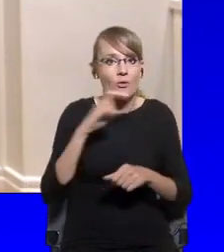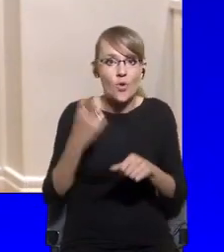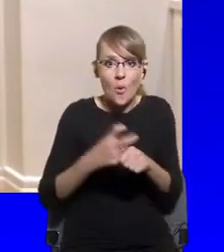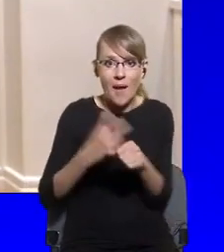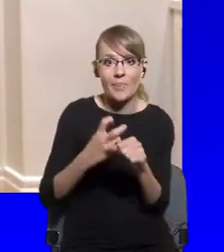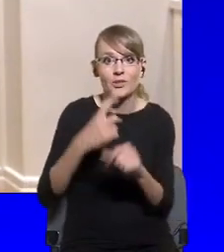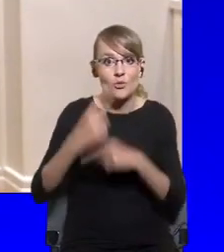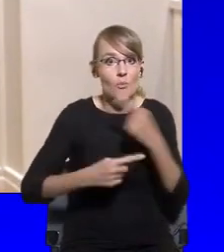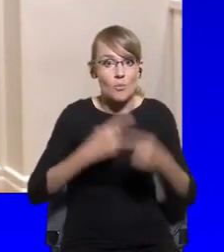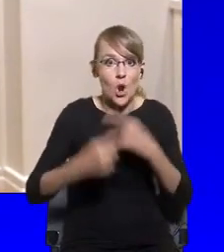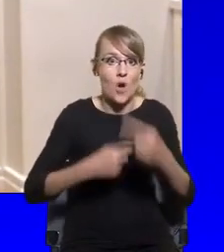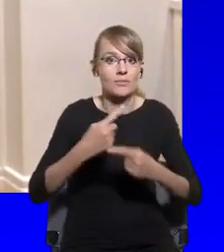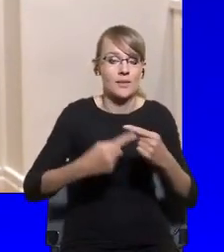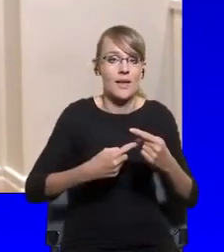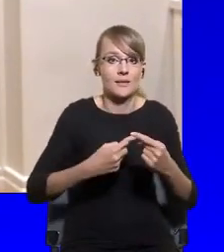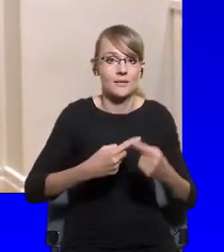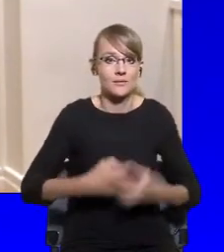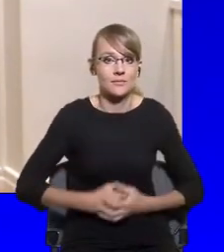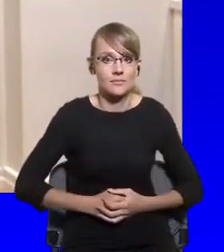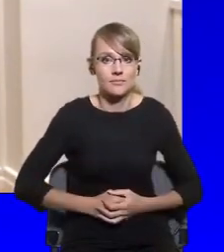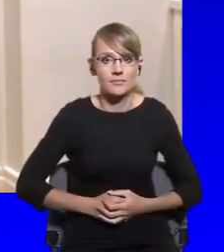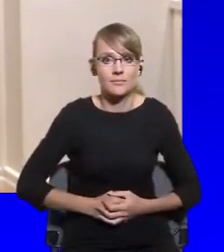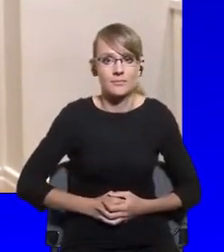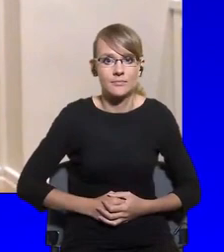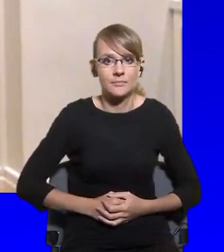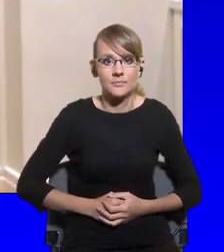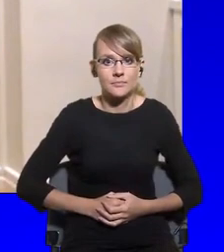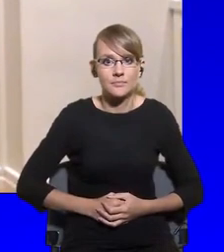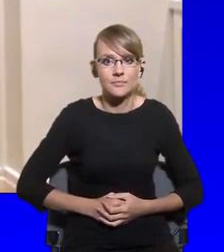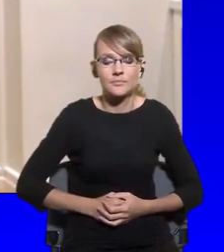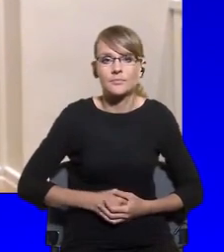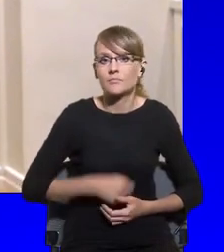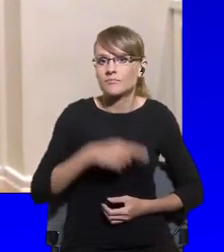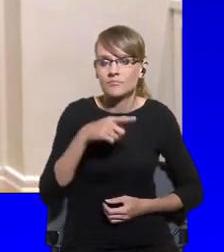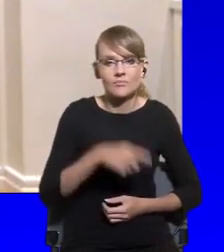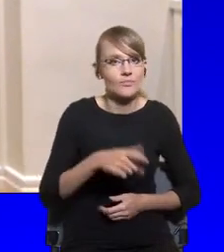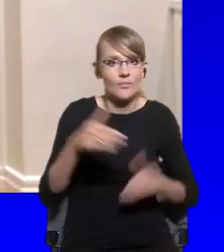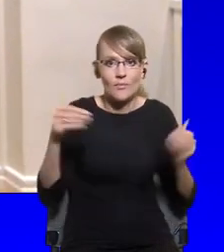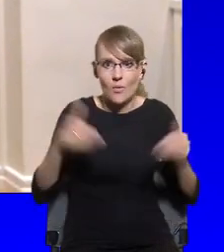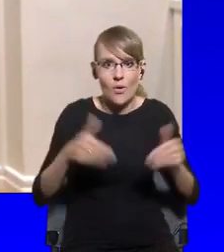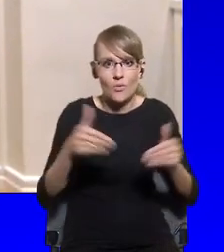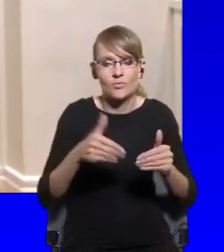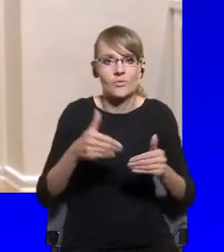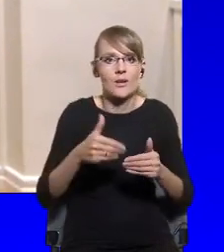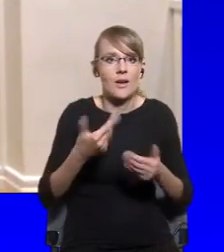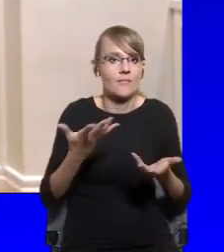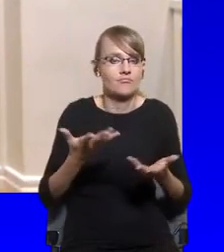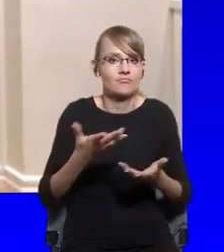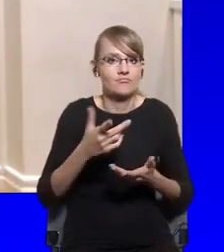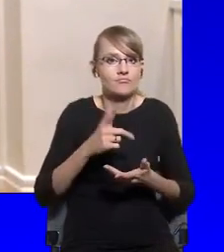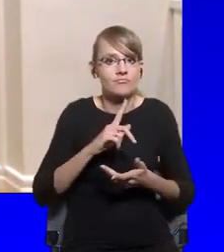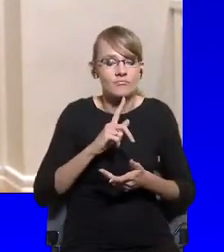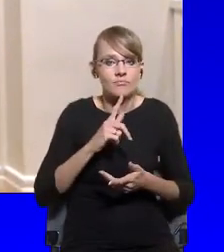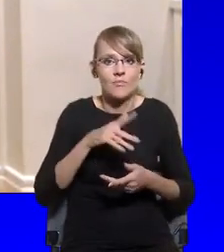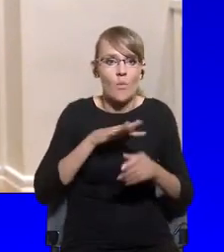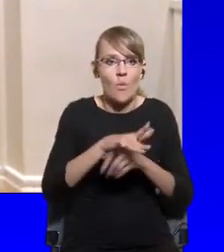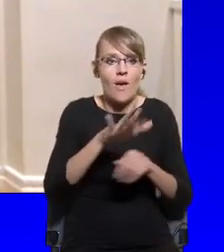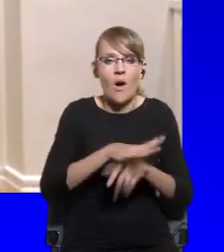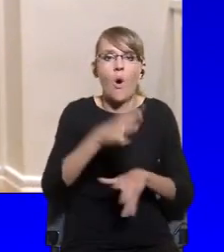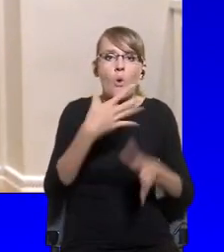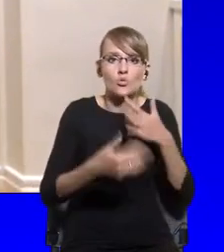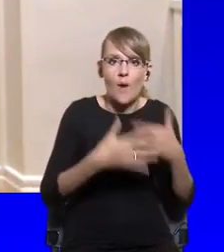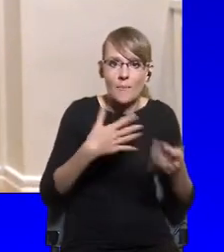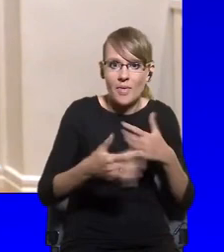And backsliding, fuel the decline of democracy. And then the second